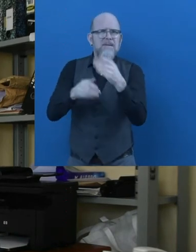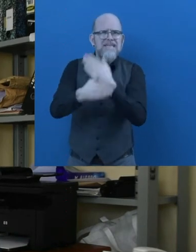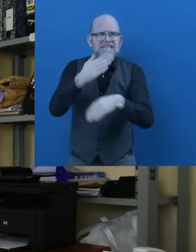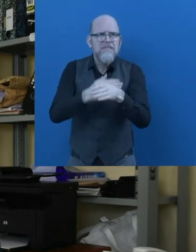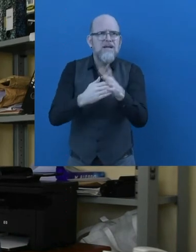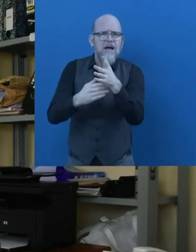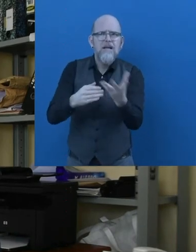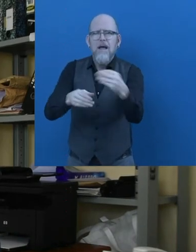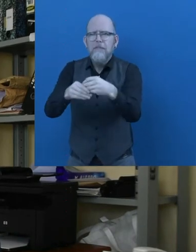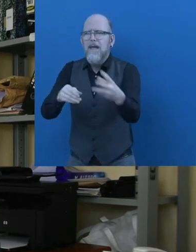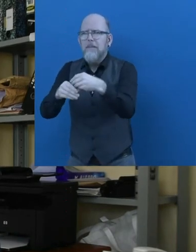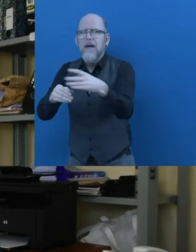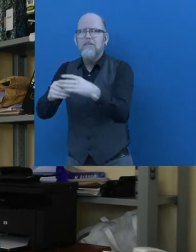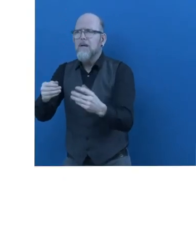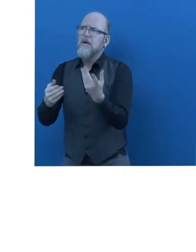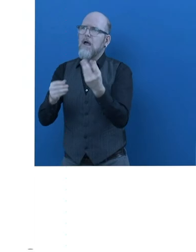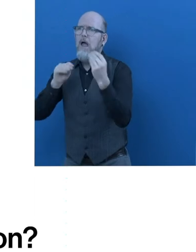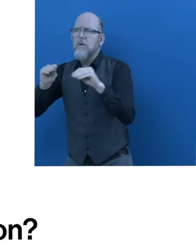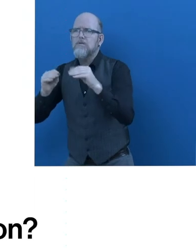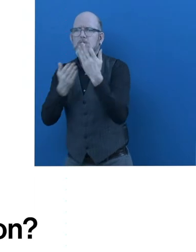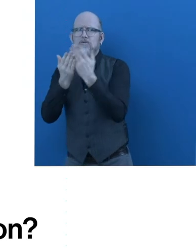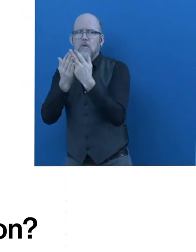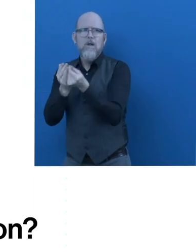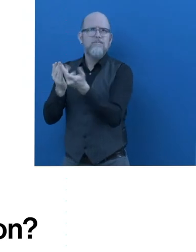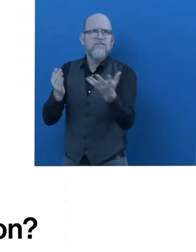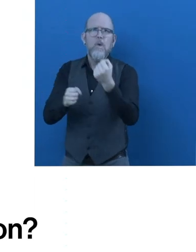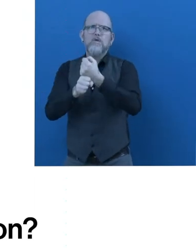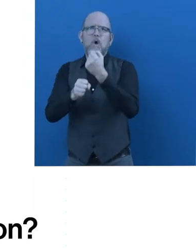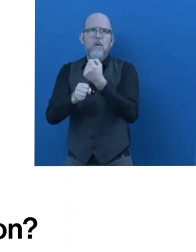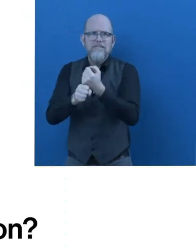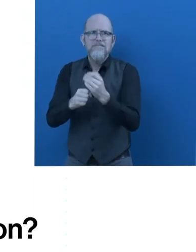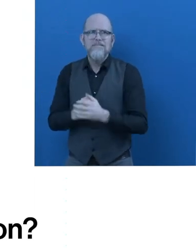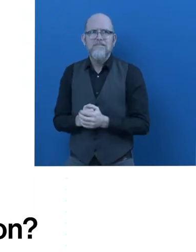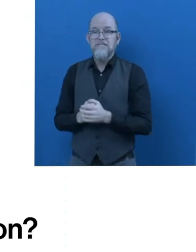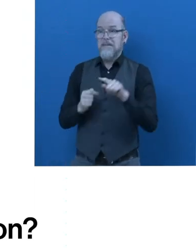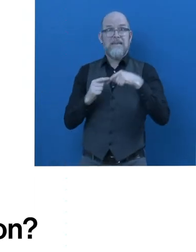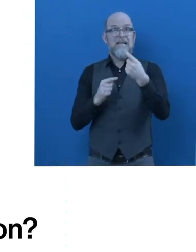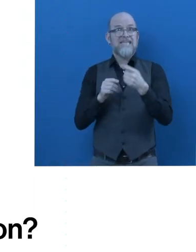be included in the TBD program. What is next for Guideline for Inclusion?